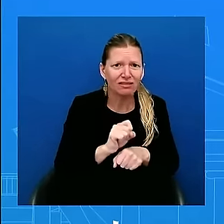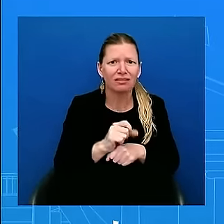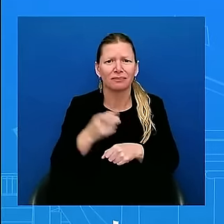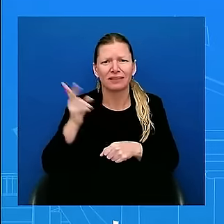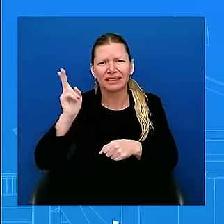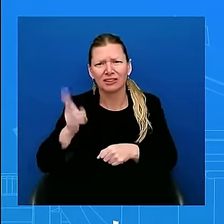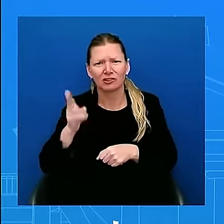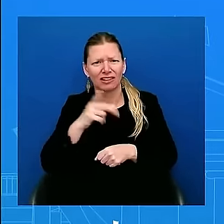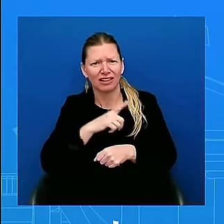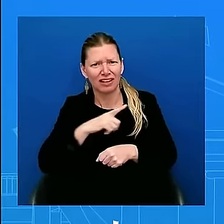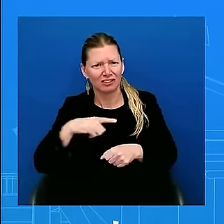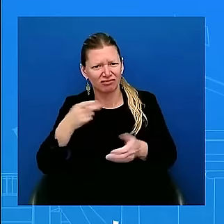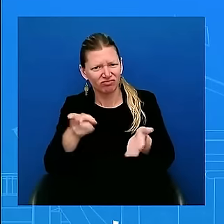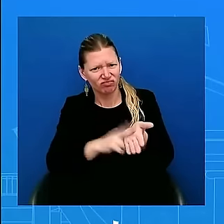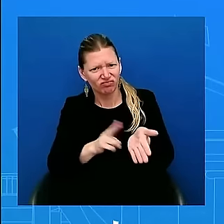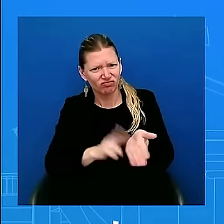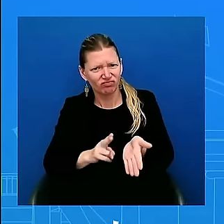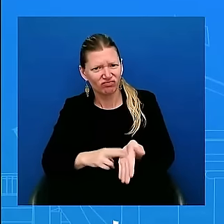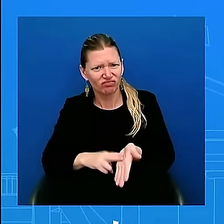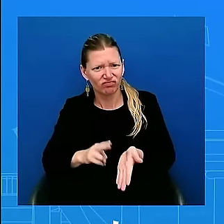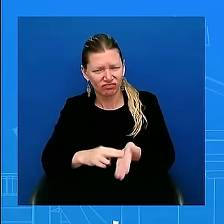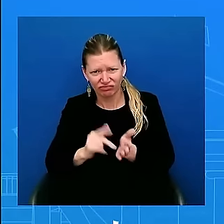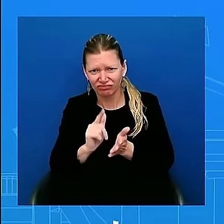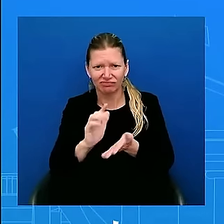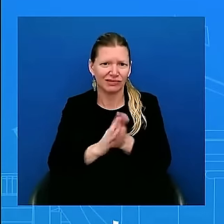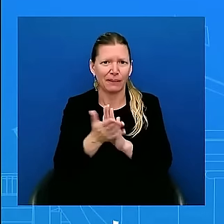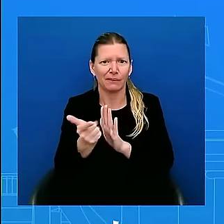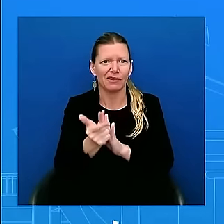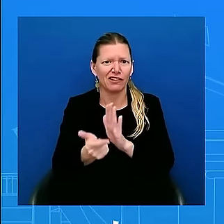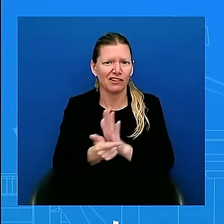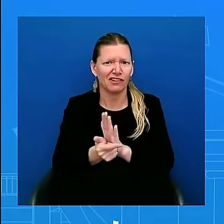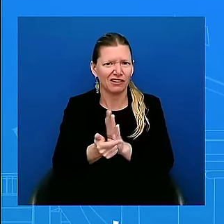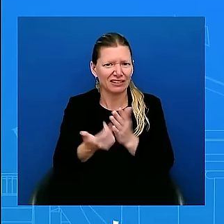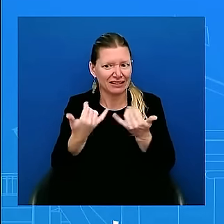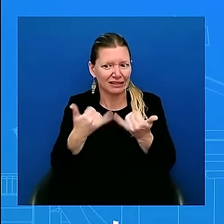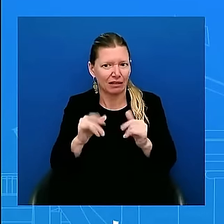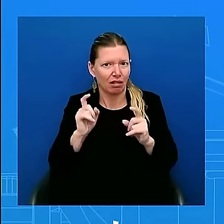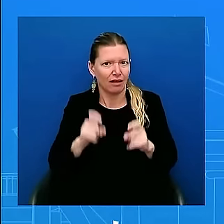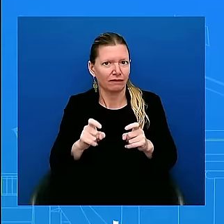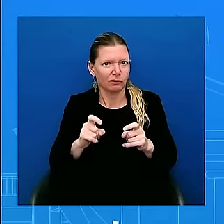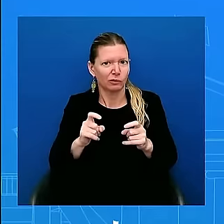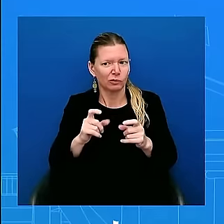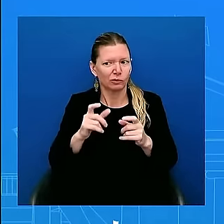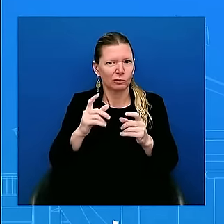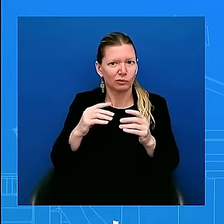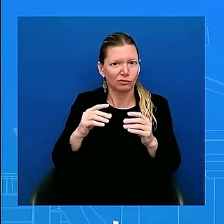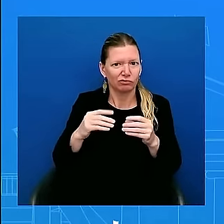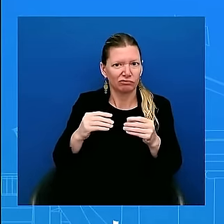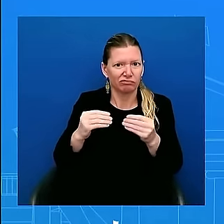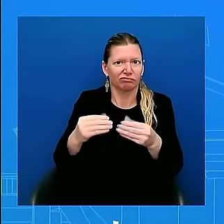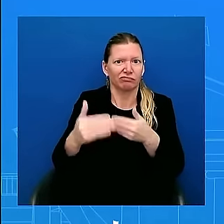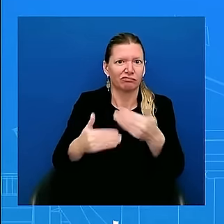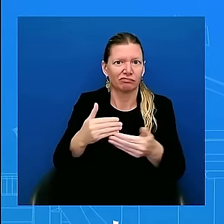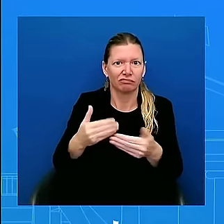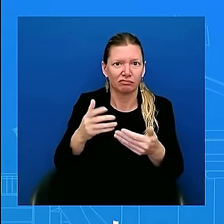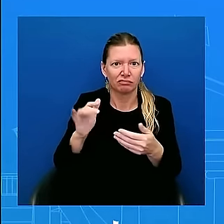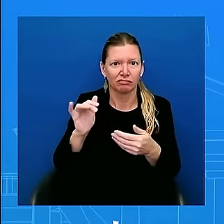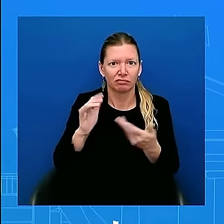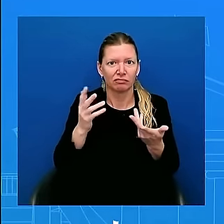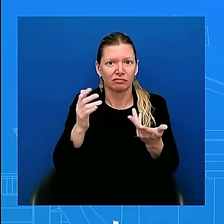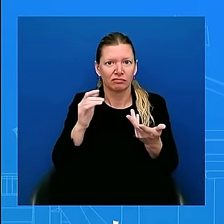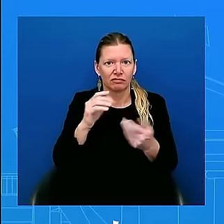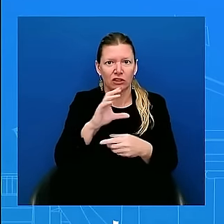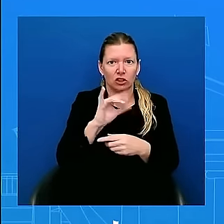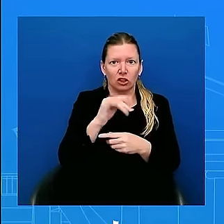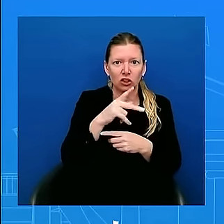right whether it's the the the chips and science act whether it's the infrastructure bill whether it's the inflation